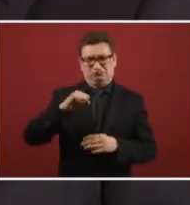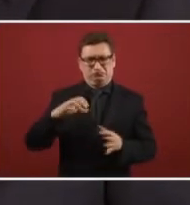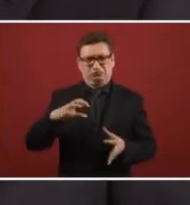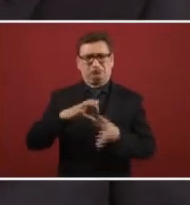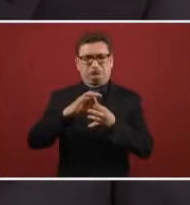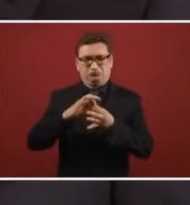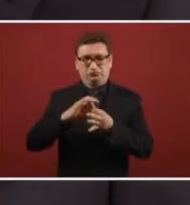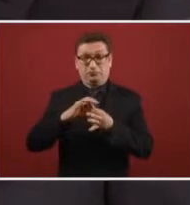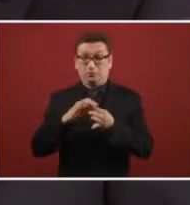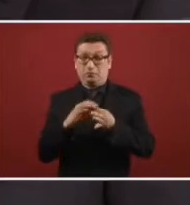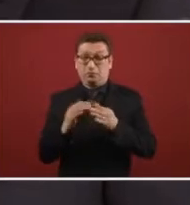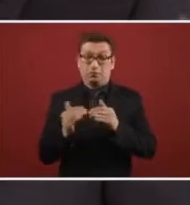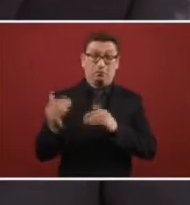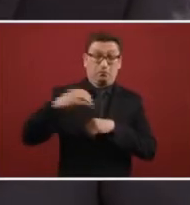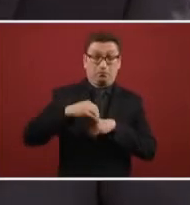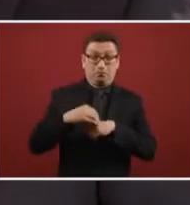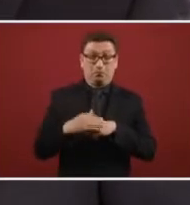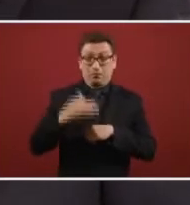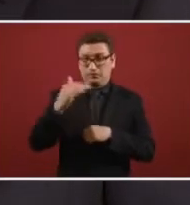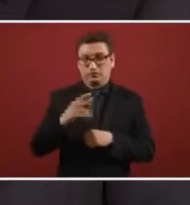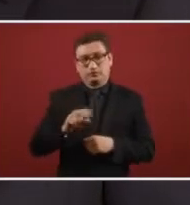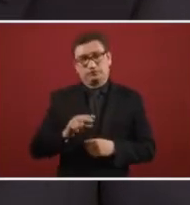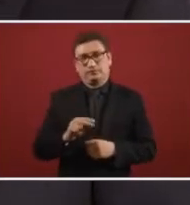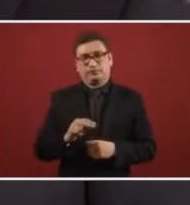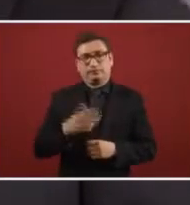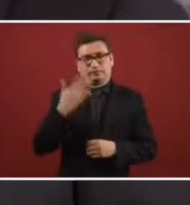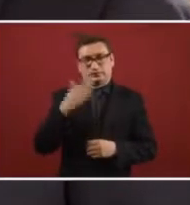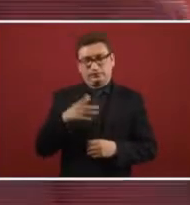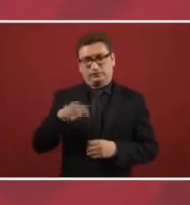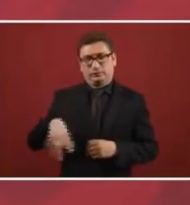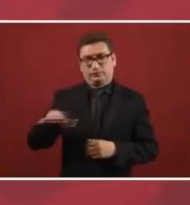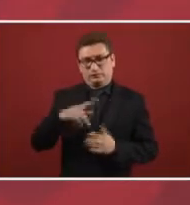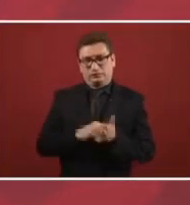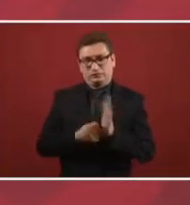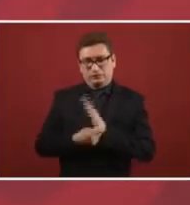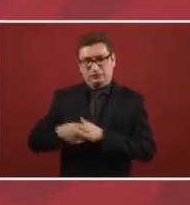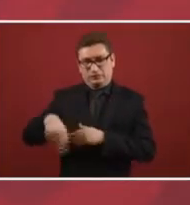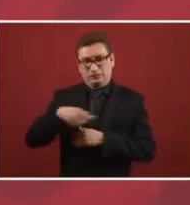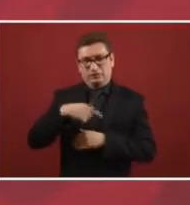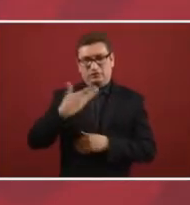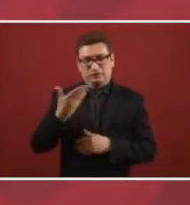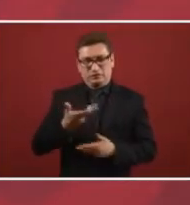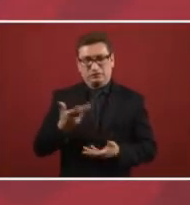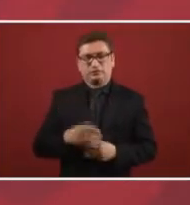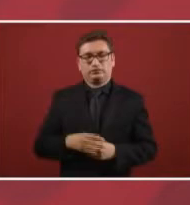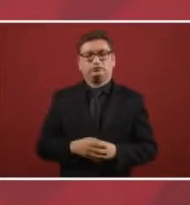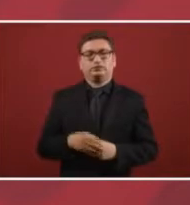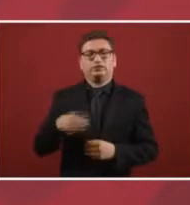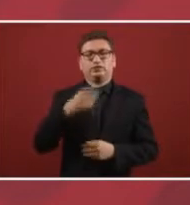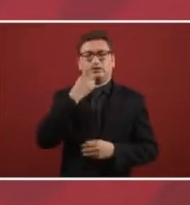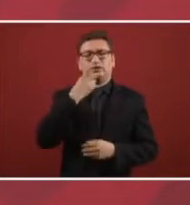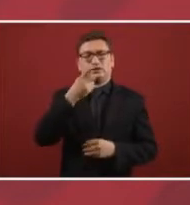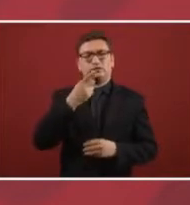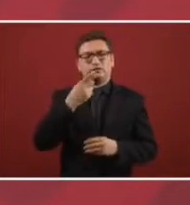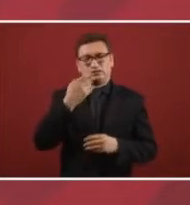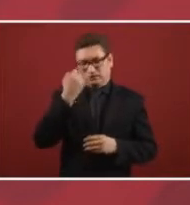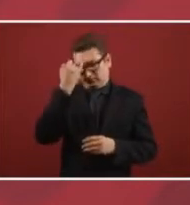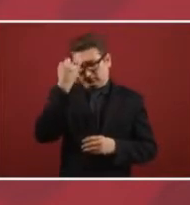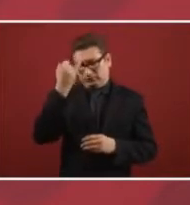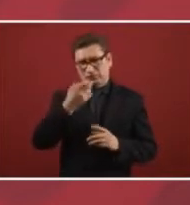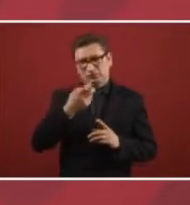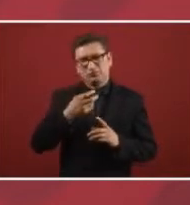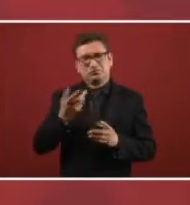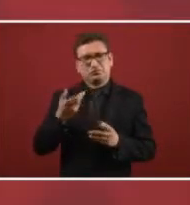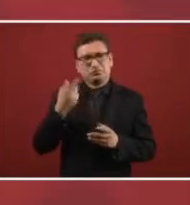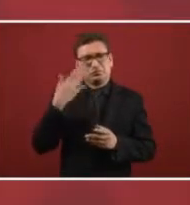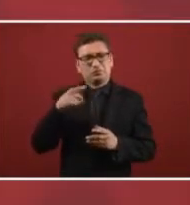of inflation. So the technicians, they speak of